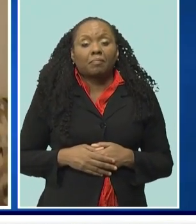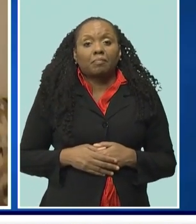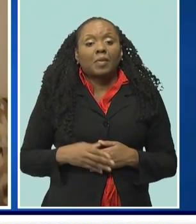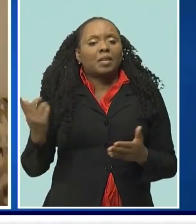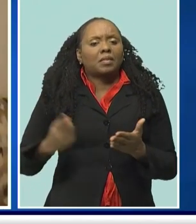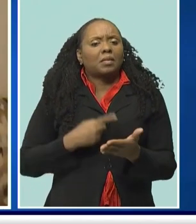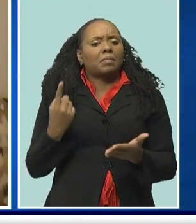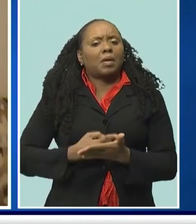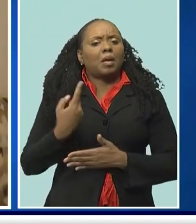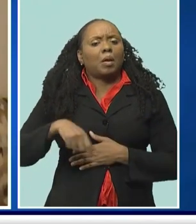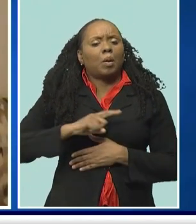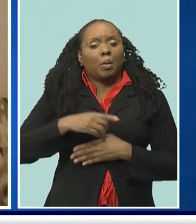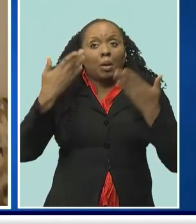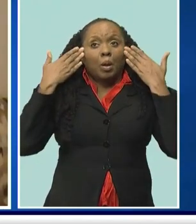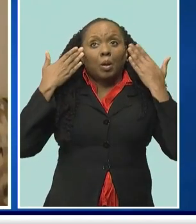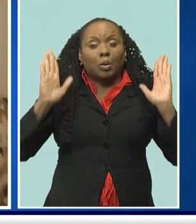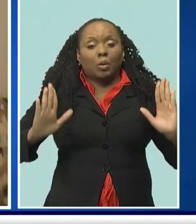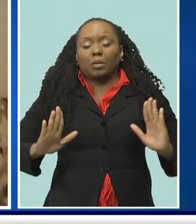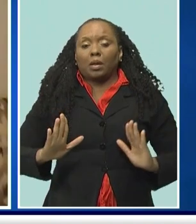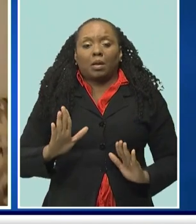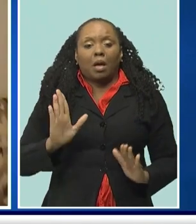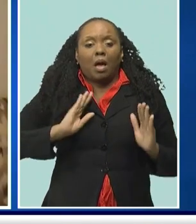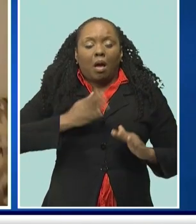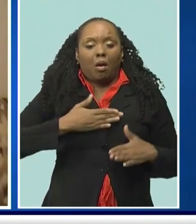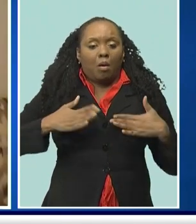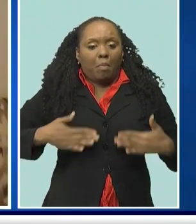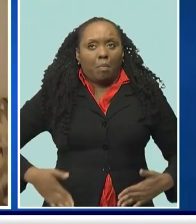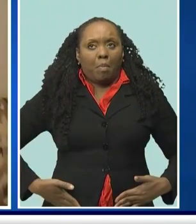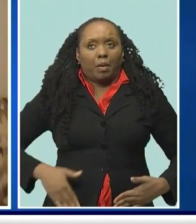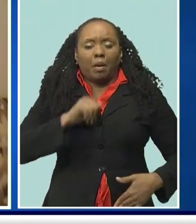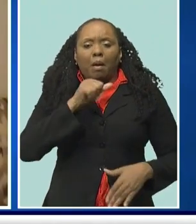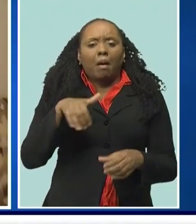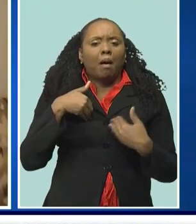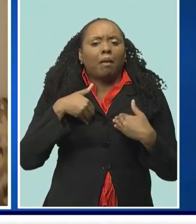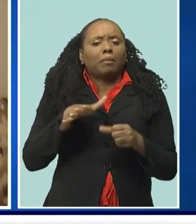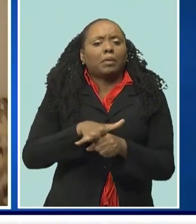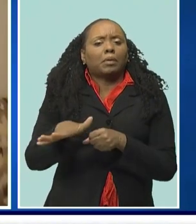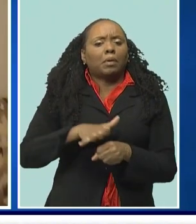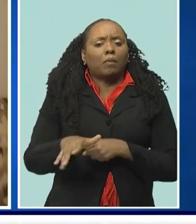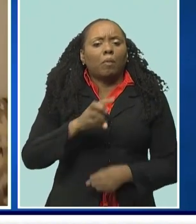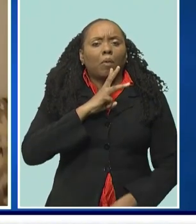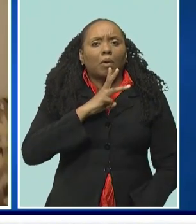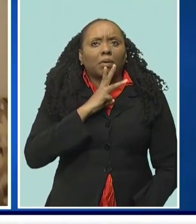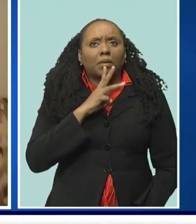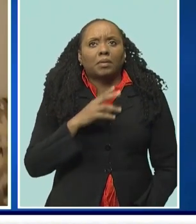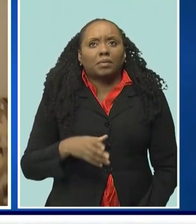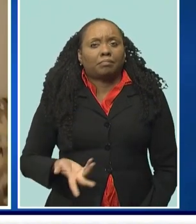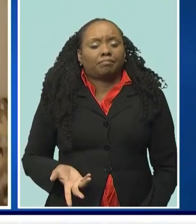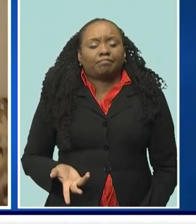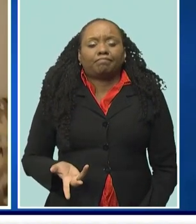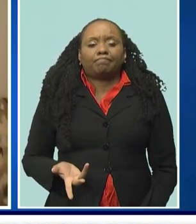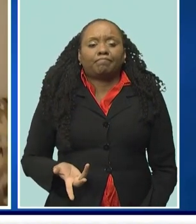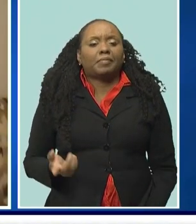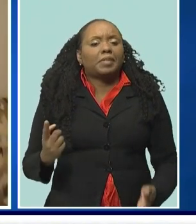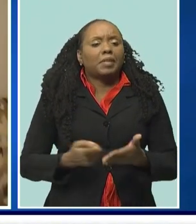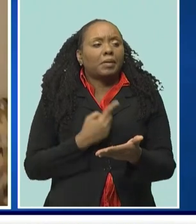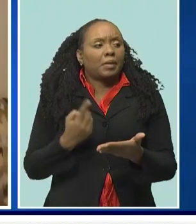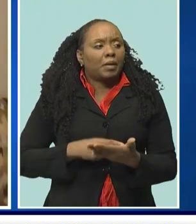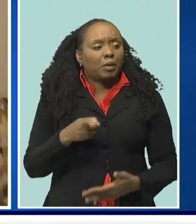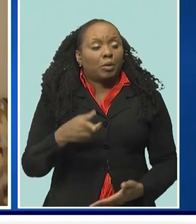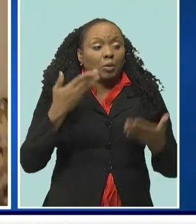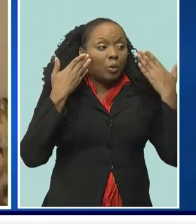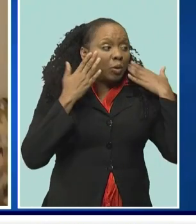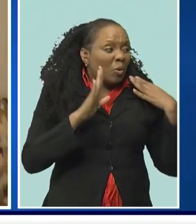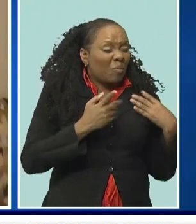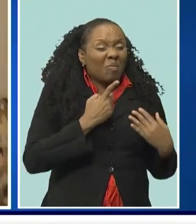dehydrated because of the lack of thirst. Thirst is not a sensitive indication of your dehydration. Thirst comes